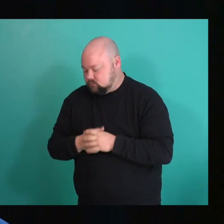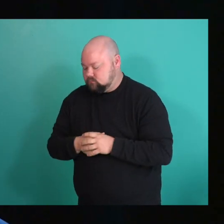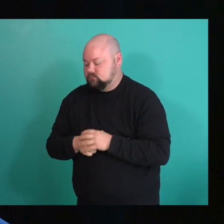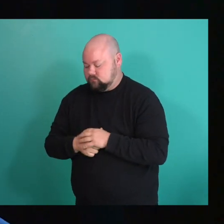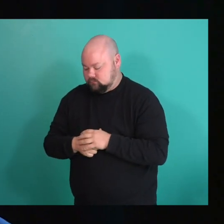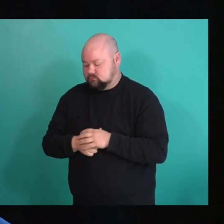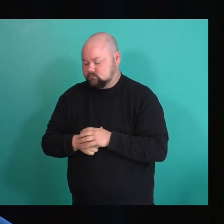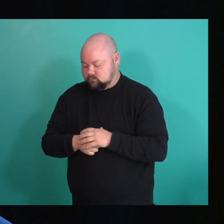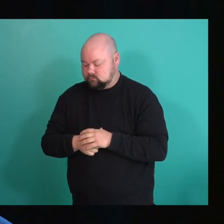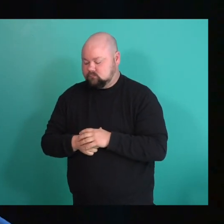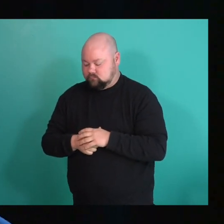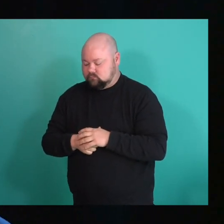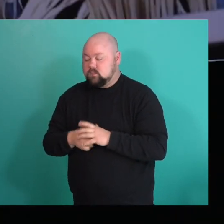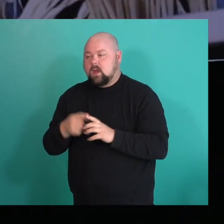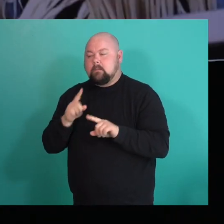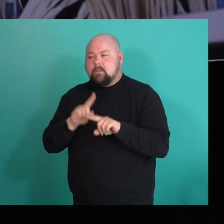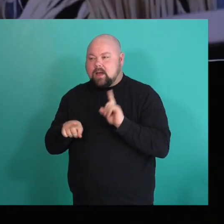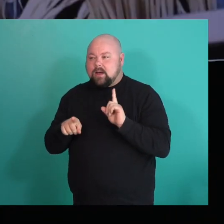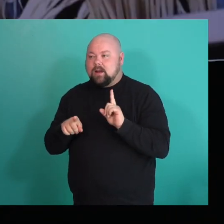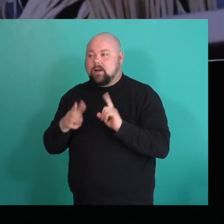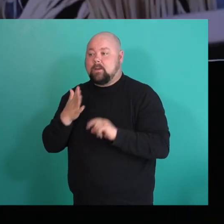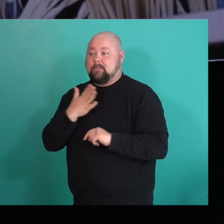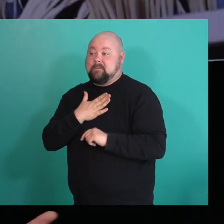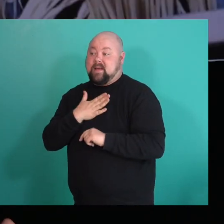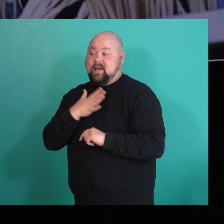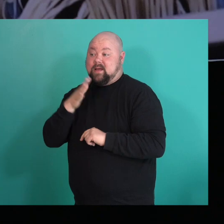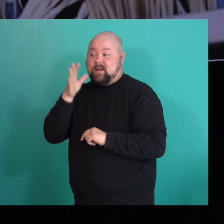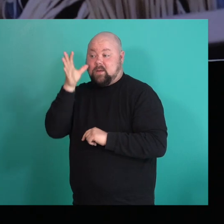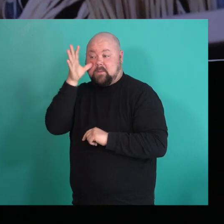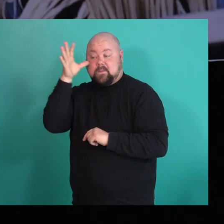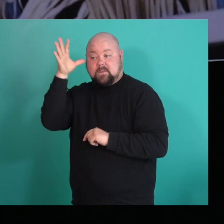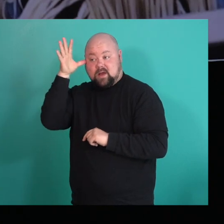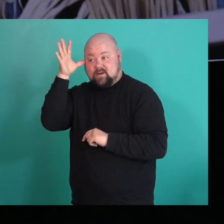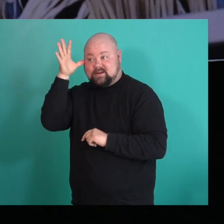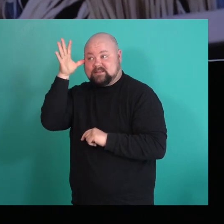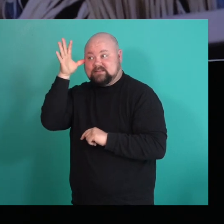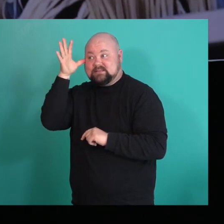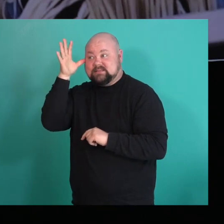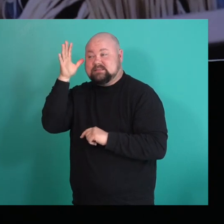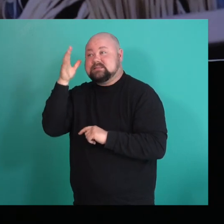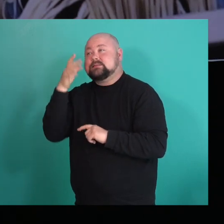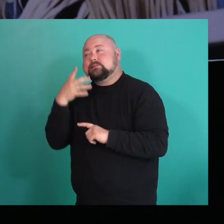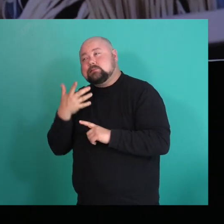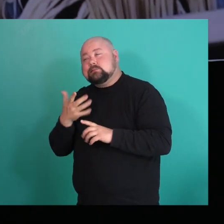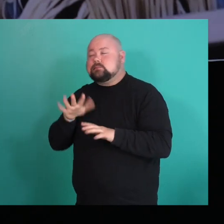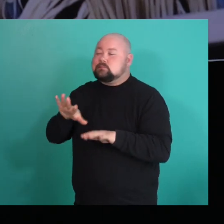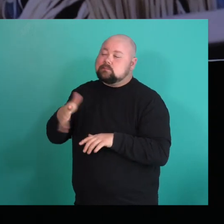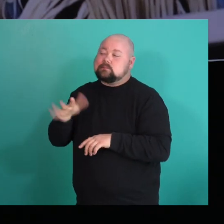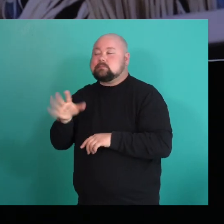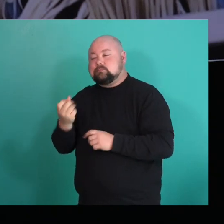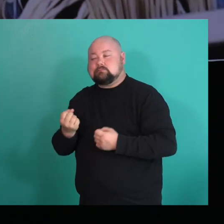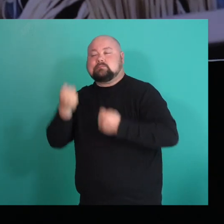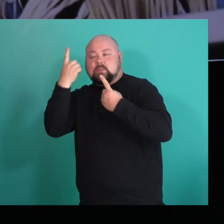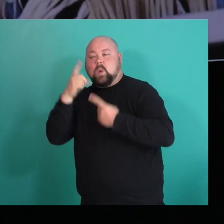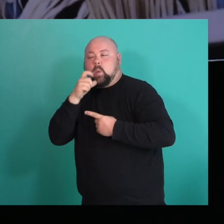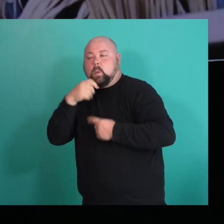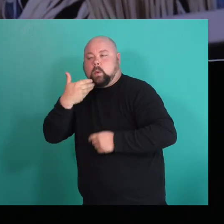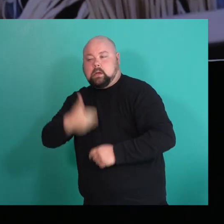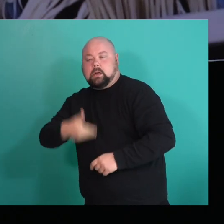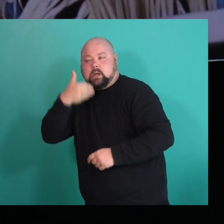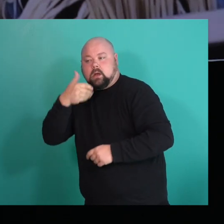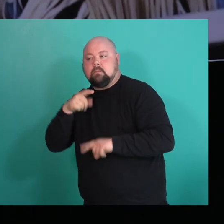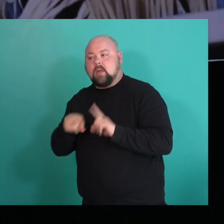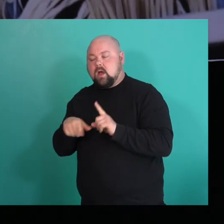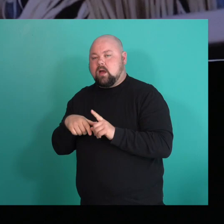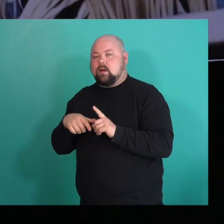I think like other people, like my parents were not, you know, they kind of understood where, where I was at, but they didn't